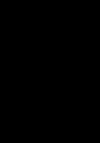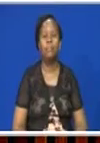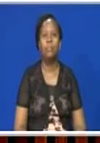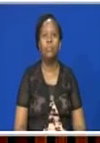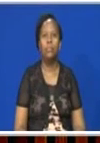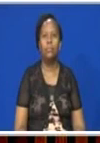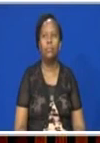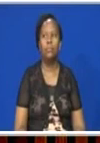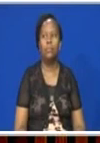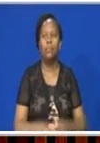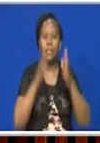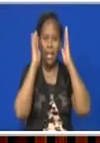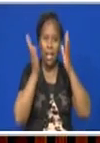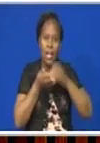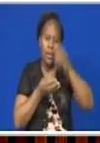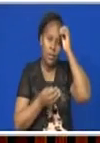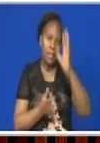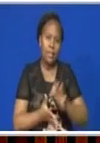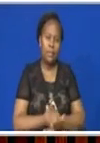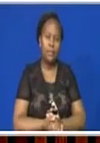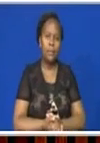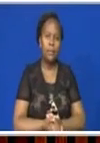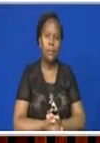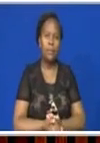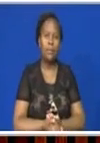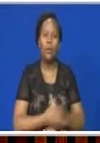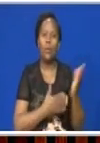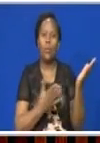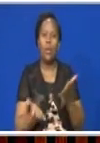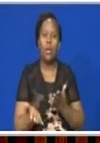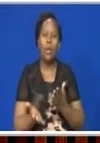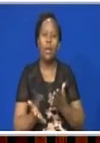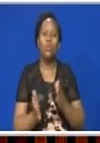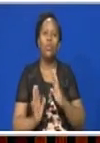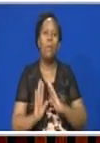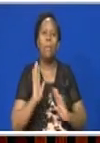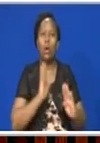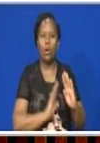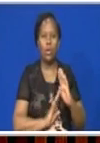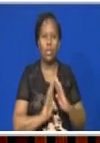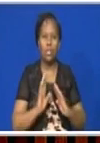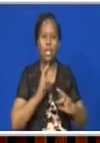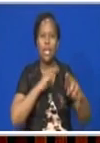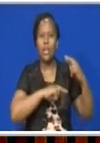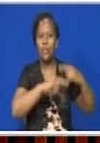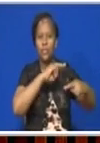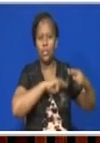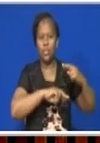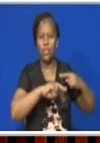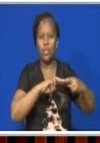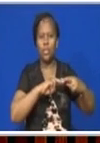Hello students, welcome to our Biology Revision